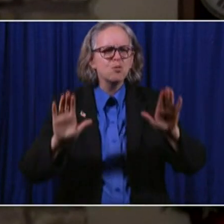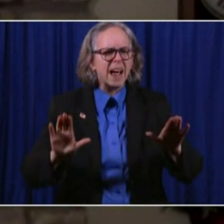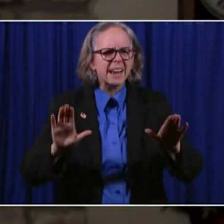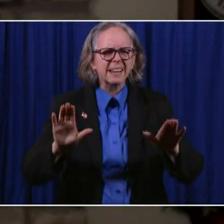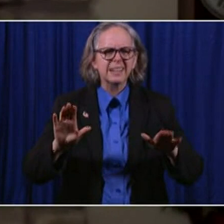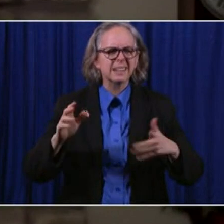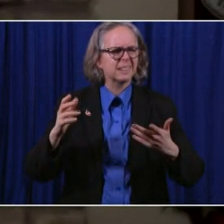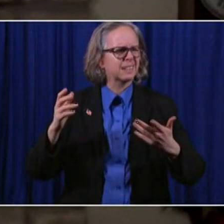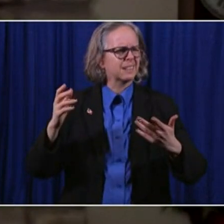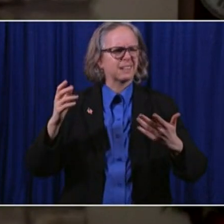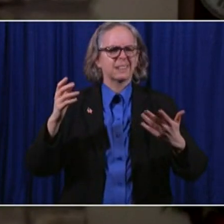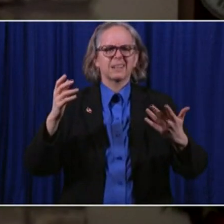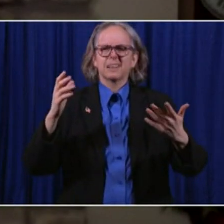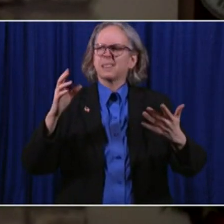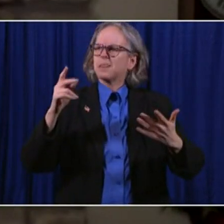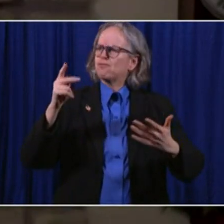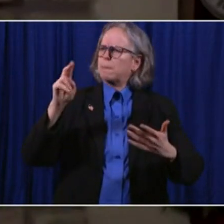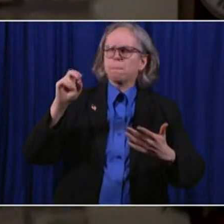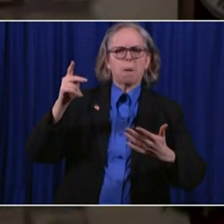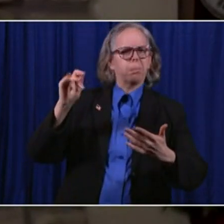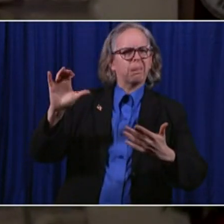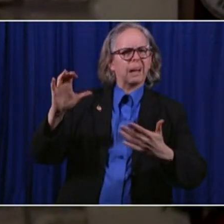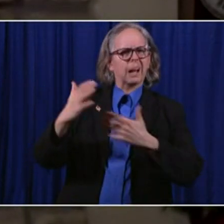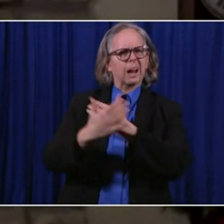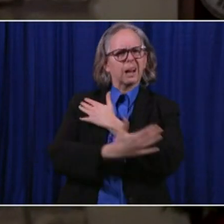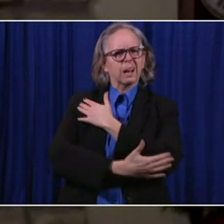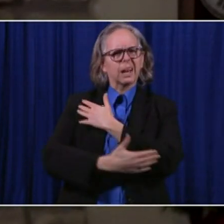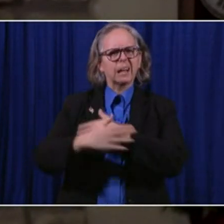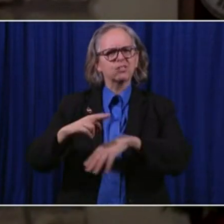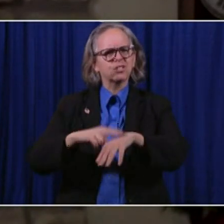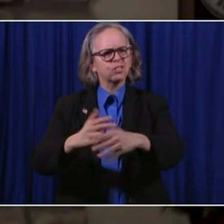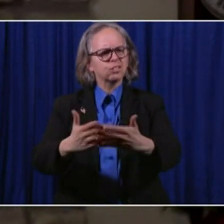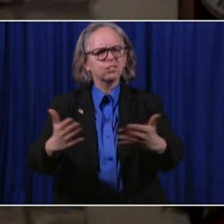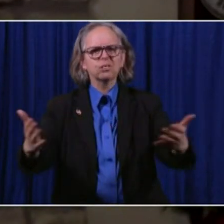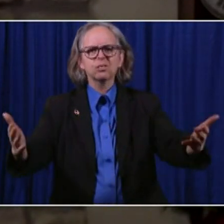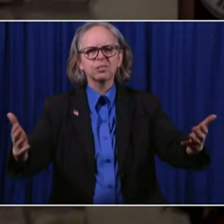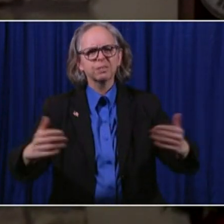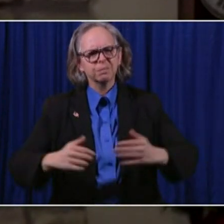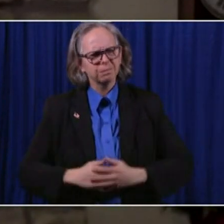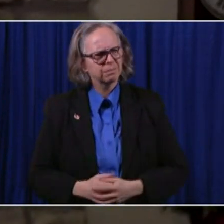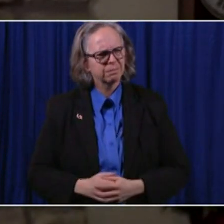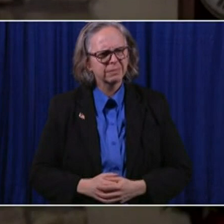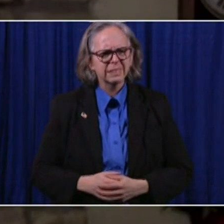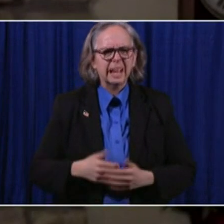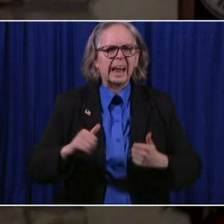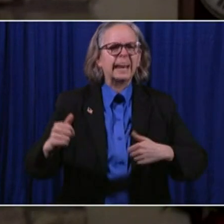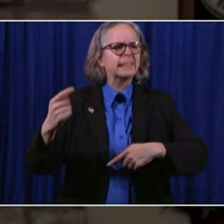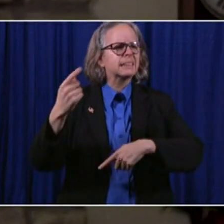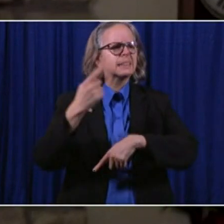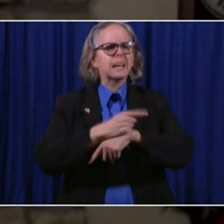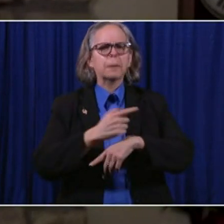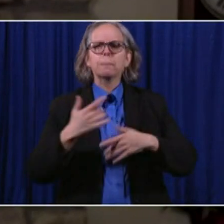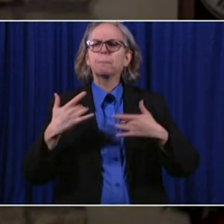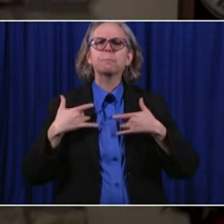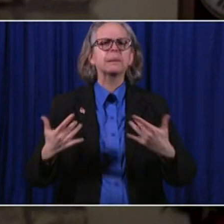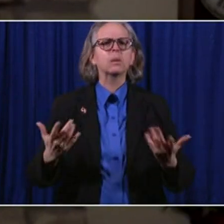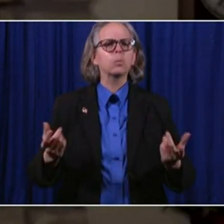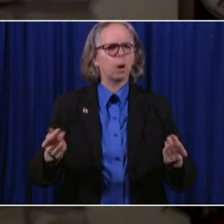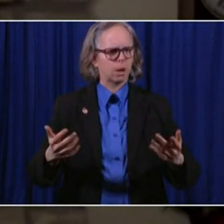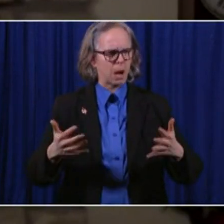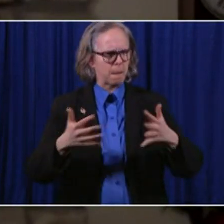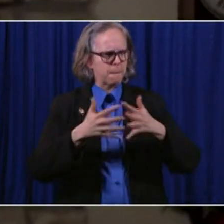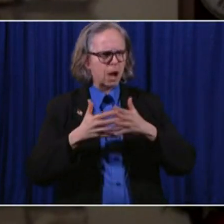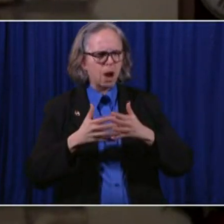Any day when we would have, Americans would have watched their TV, and seen